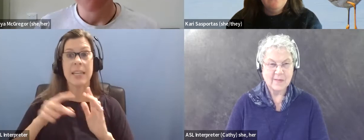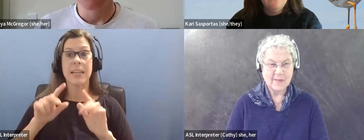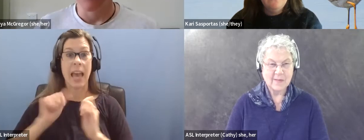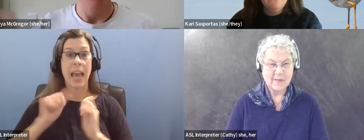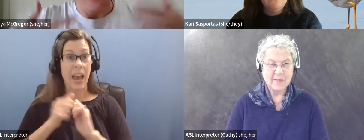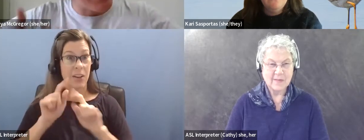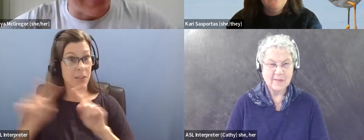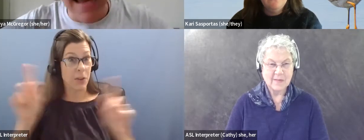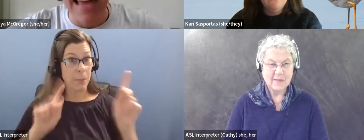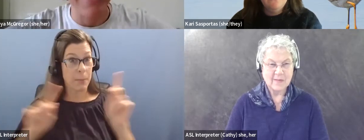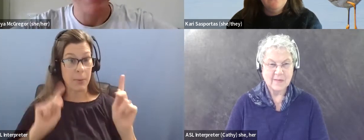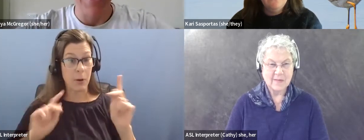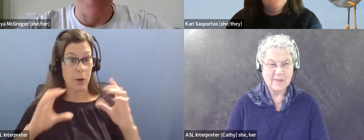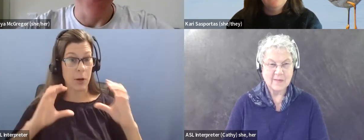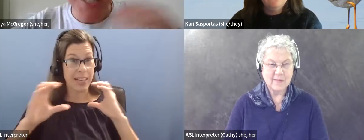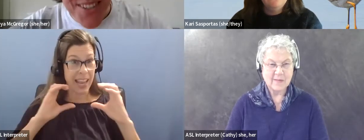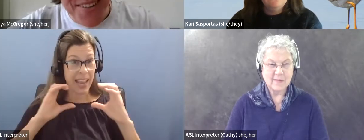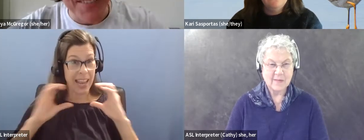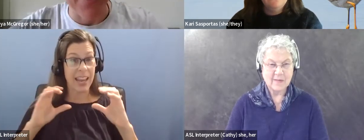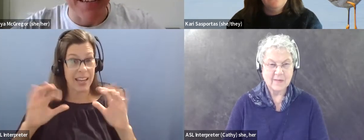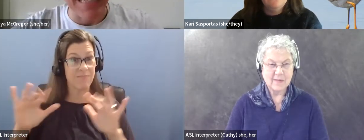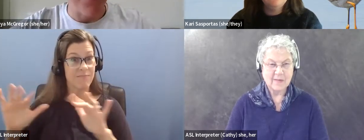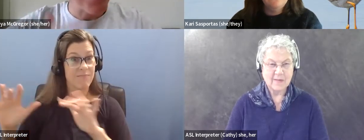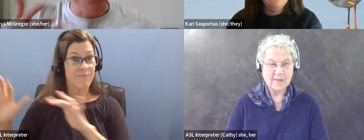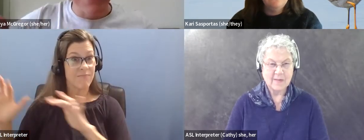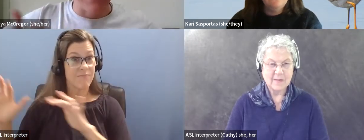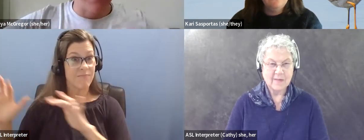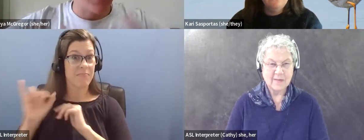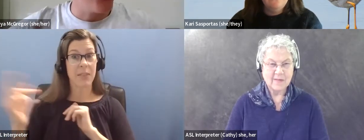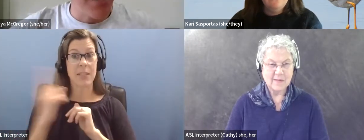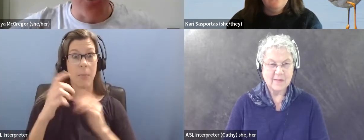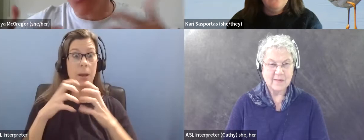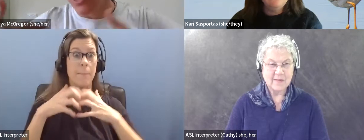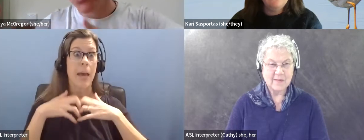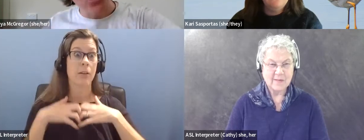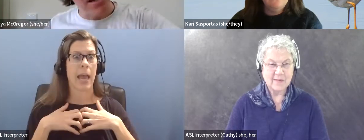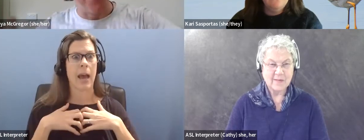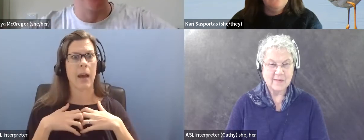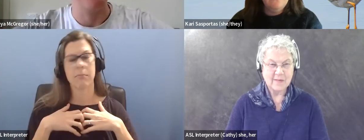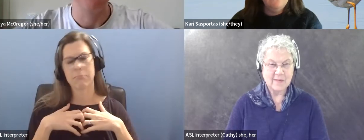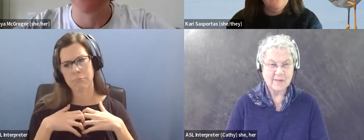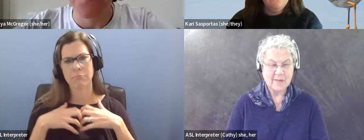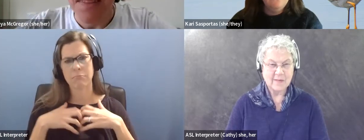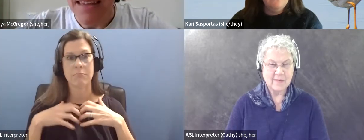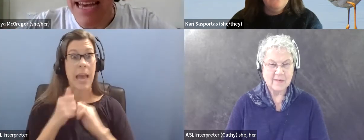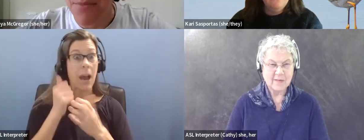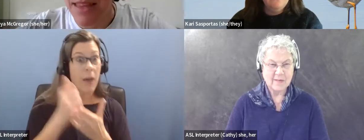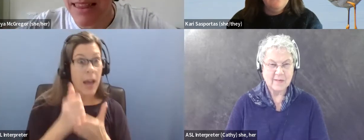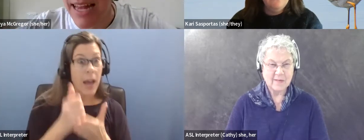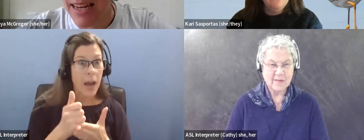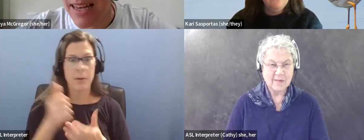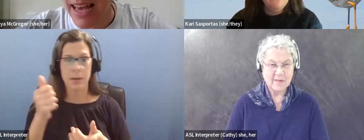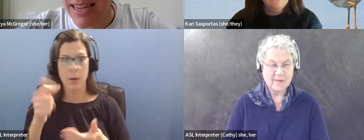might, um, communicate and, um, what to do if someone's having a meltdown, like how you can help or how you shouldn't help. And, um,